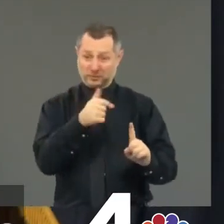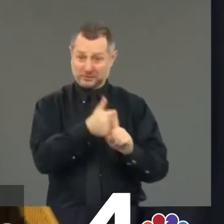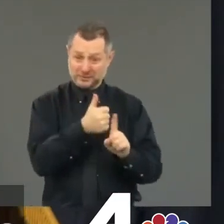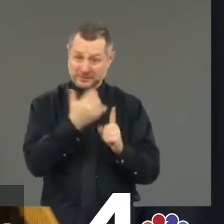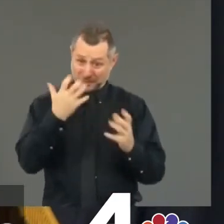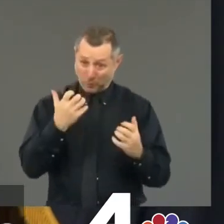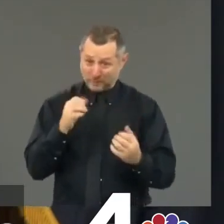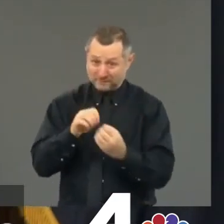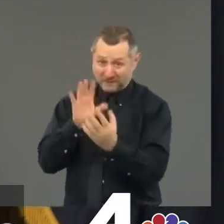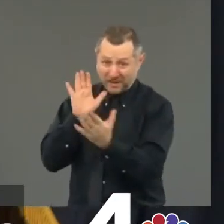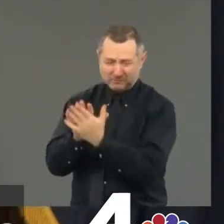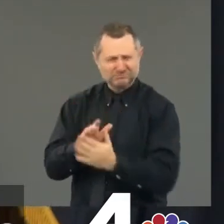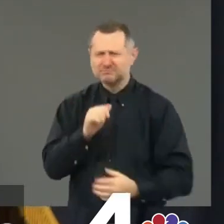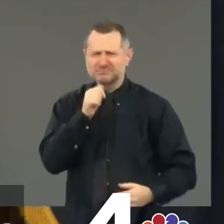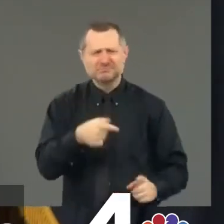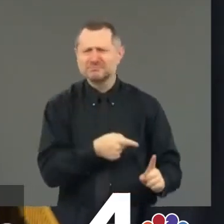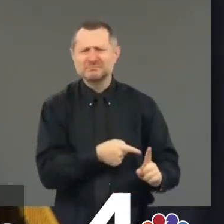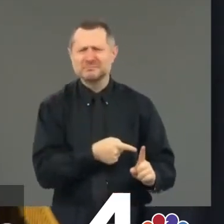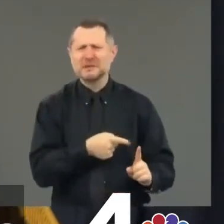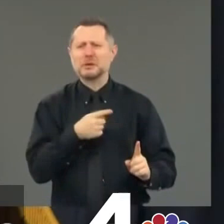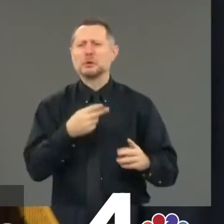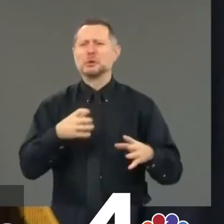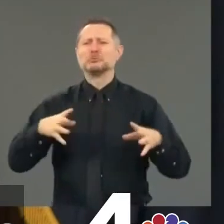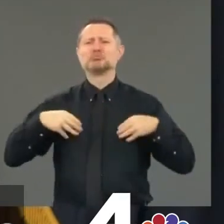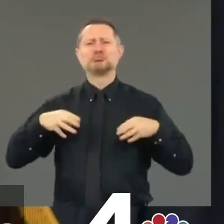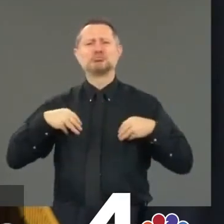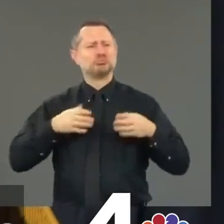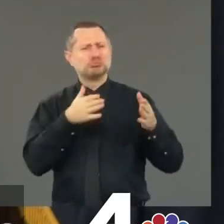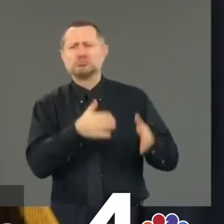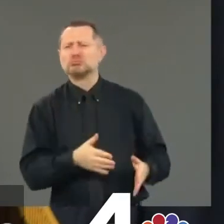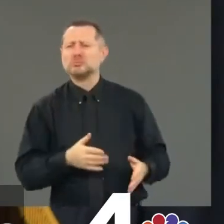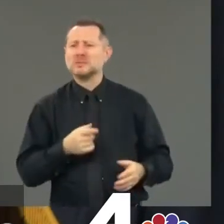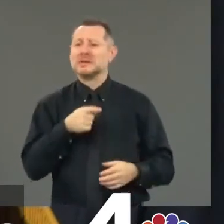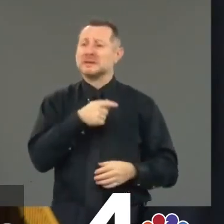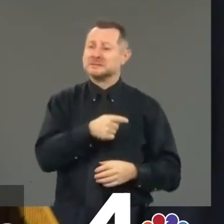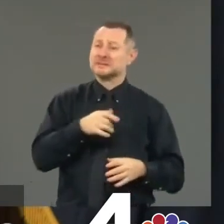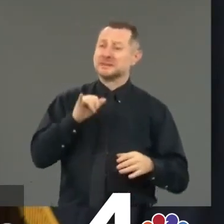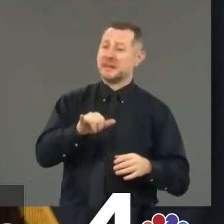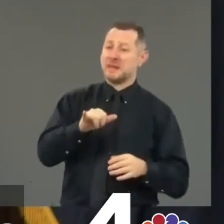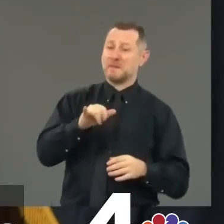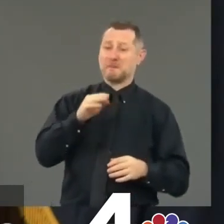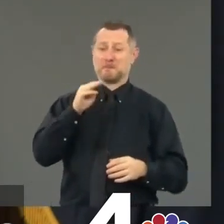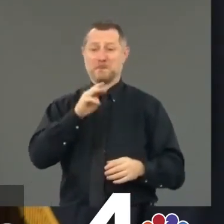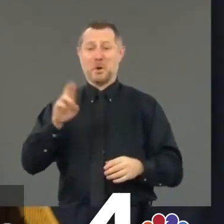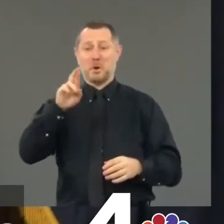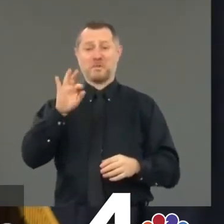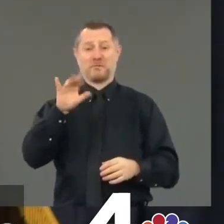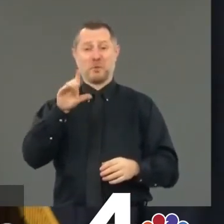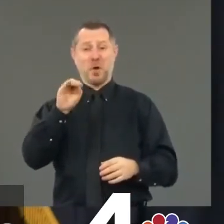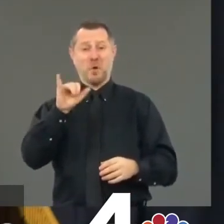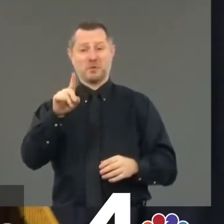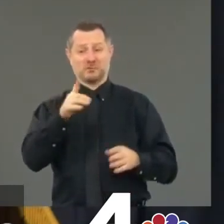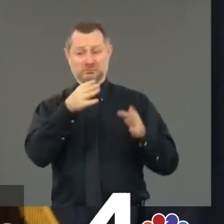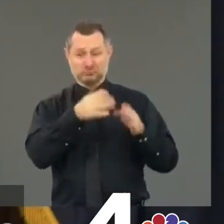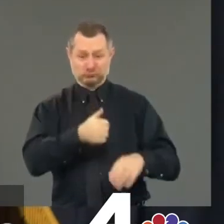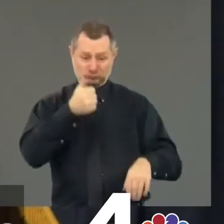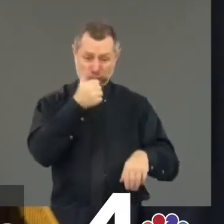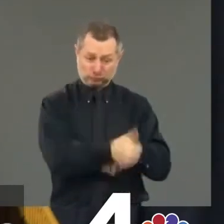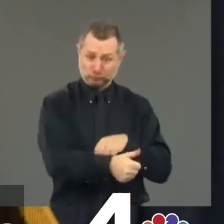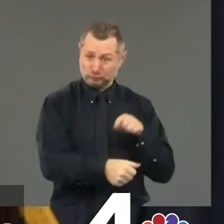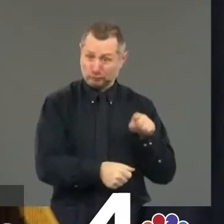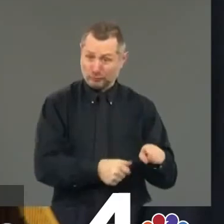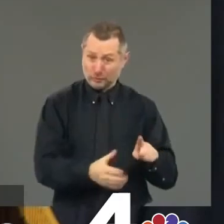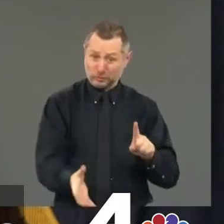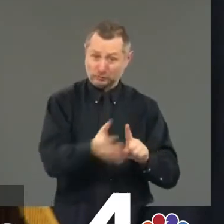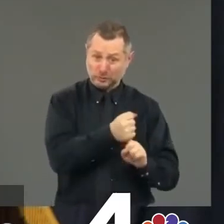was compliant. Mr. Floyd wasn't even charged or accused of a